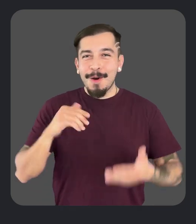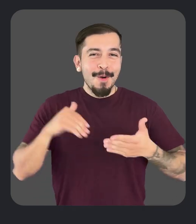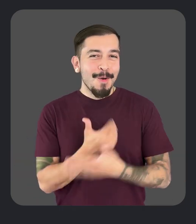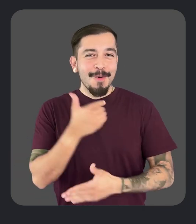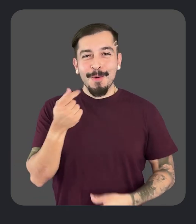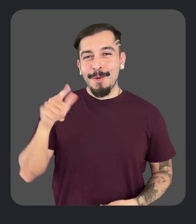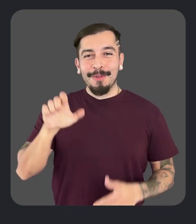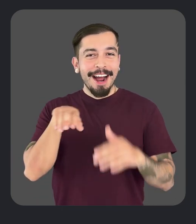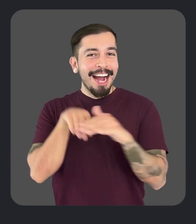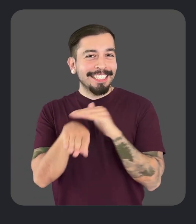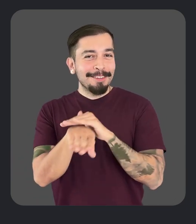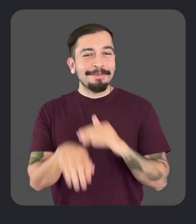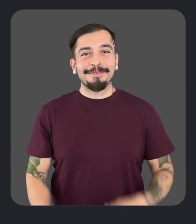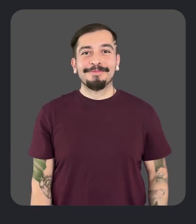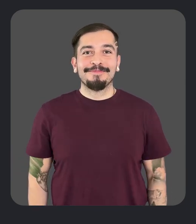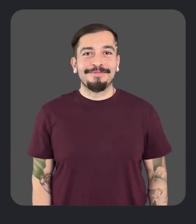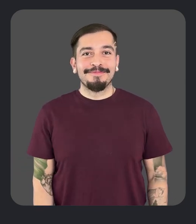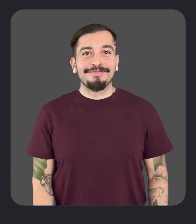What's new in accessibility at Google?